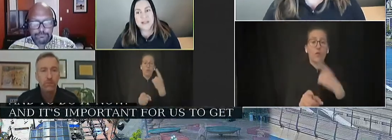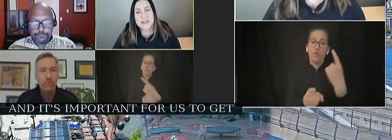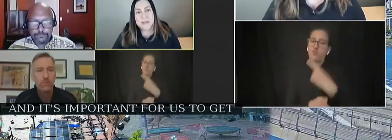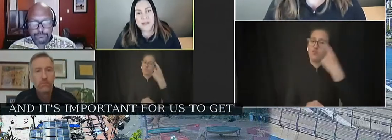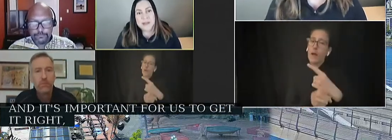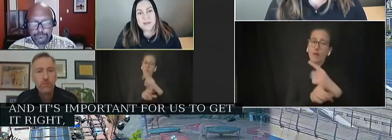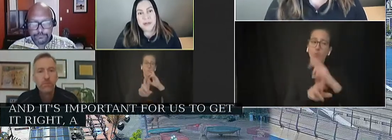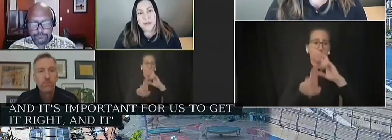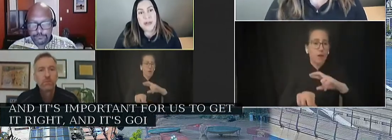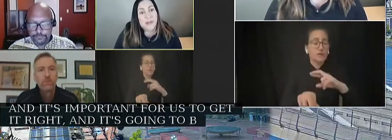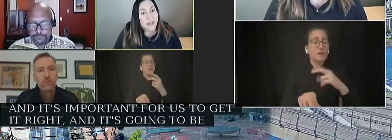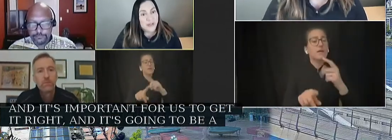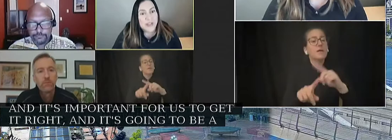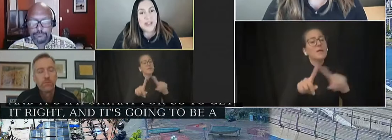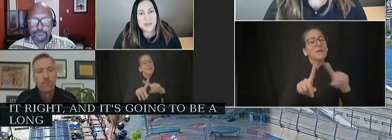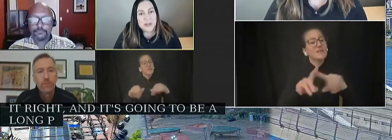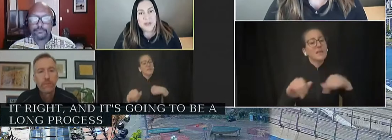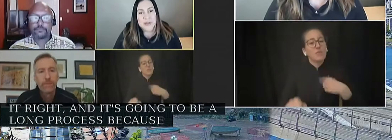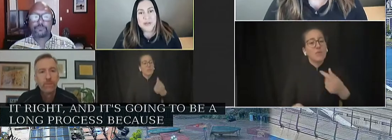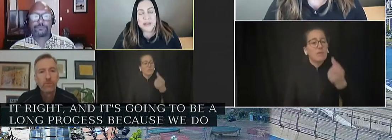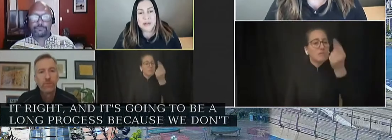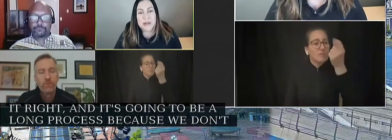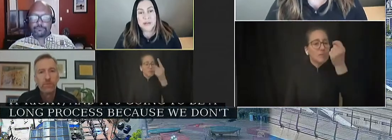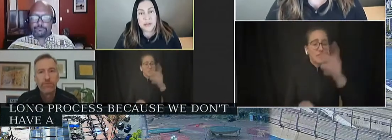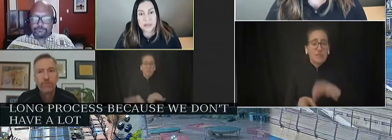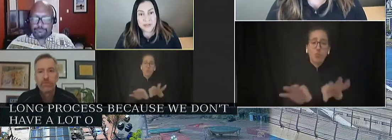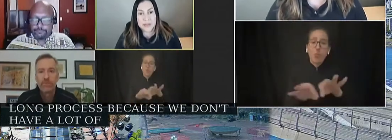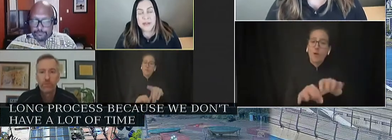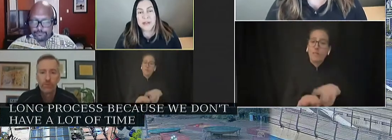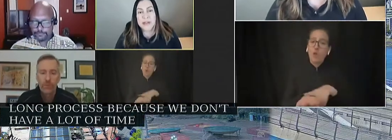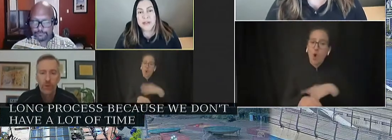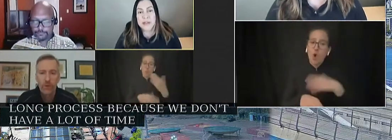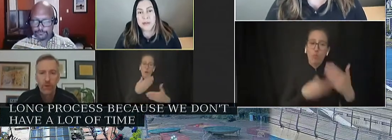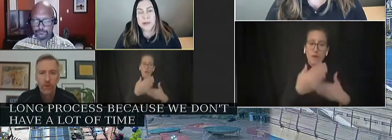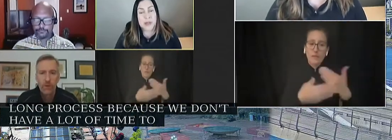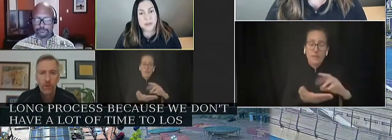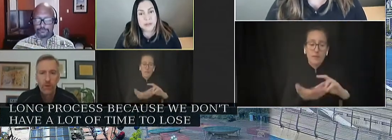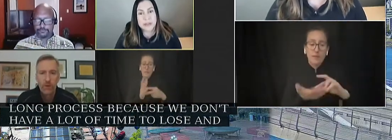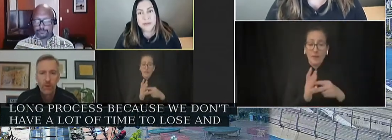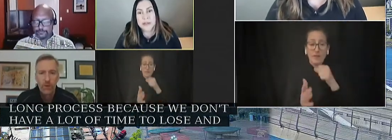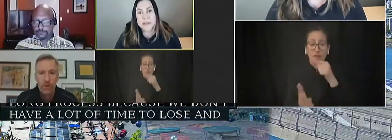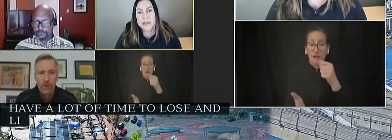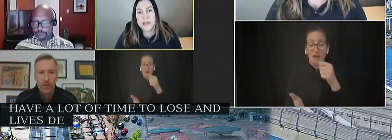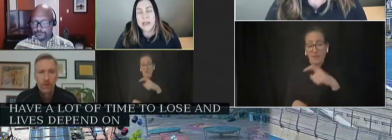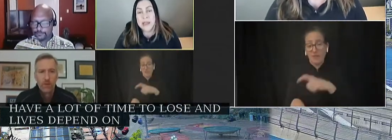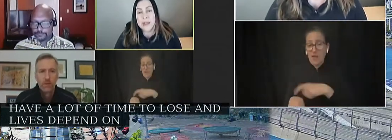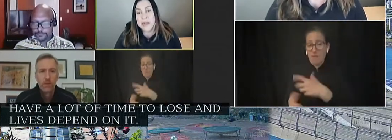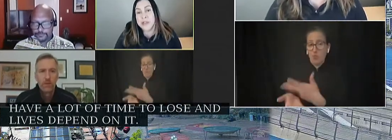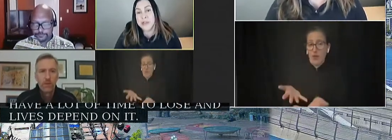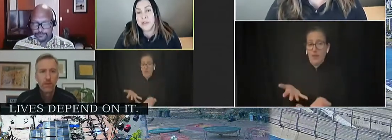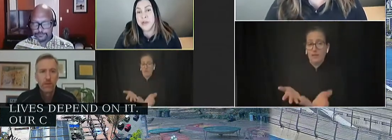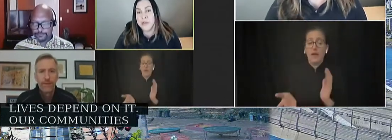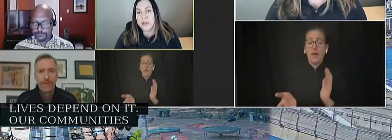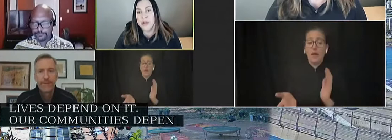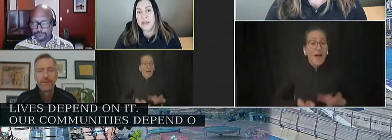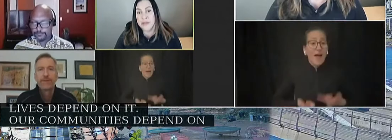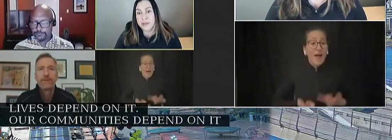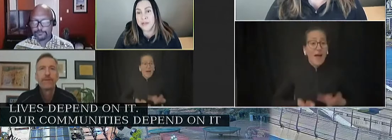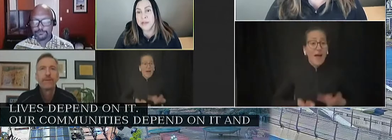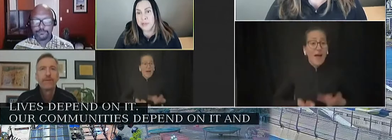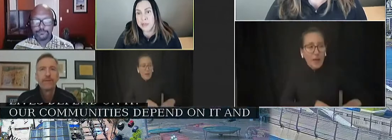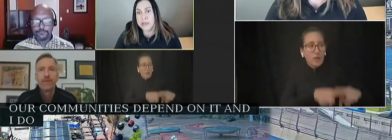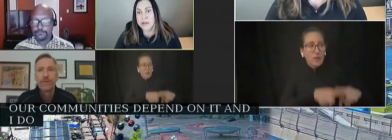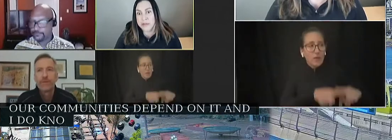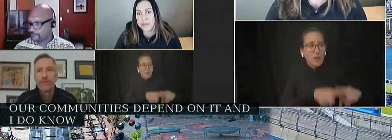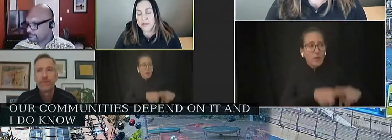to be a long process because we don't have a lot of time to lose and lives depend on it. Our communities depend on it. And I do know that our